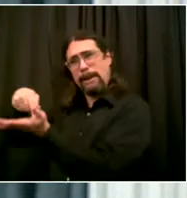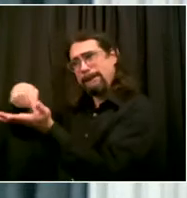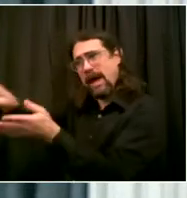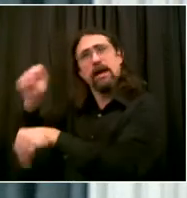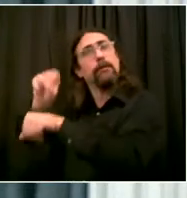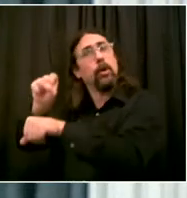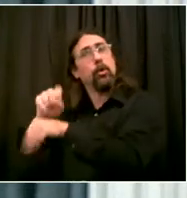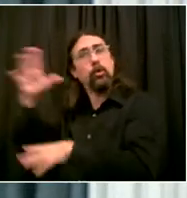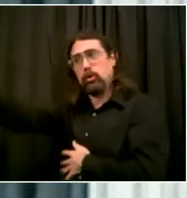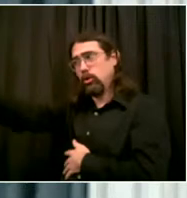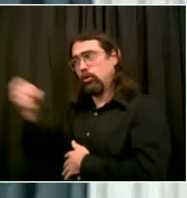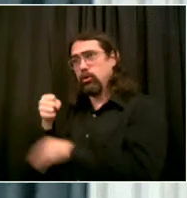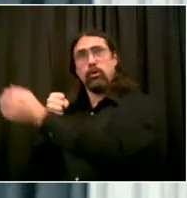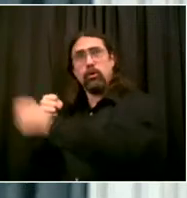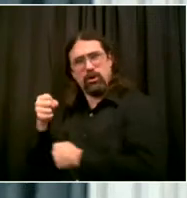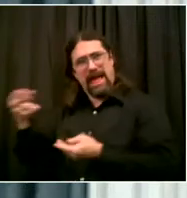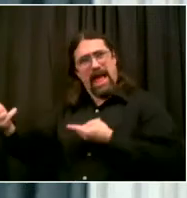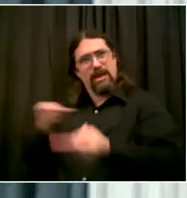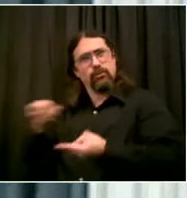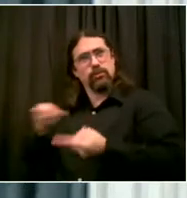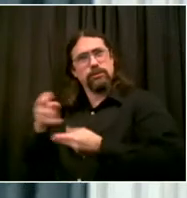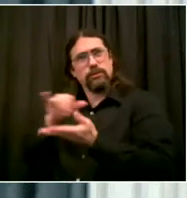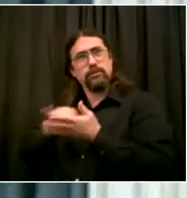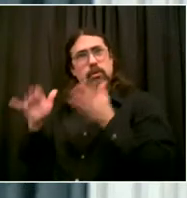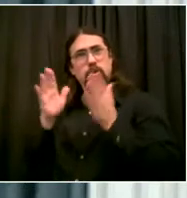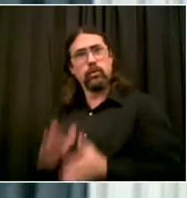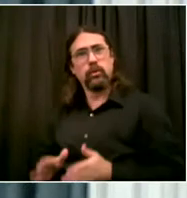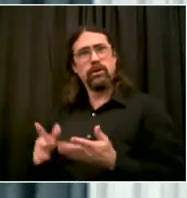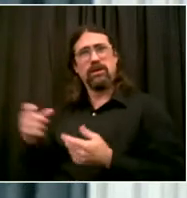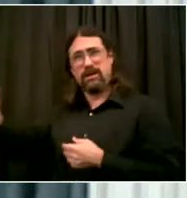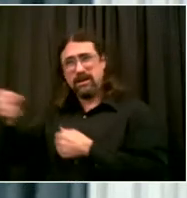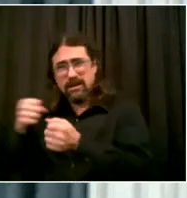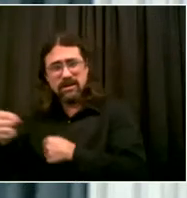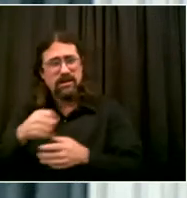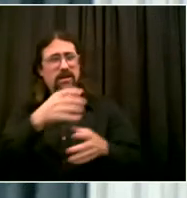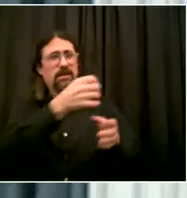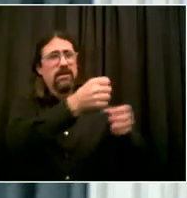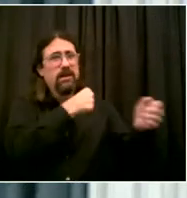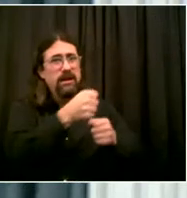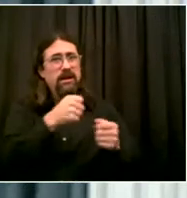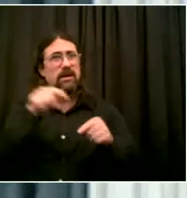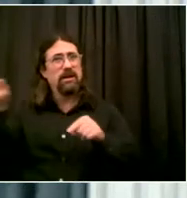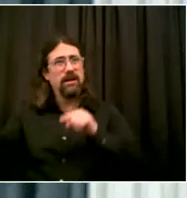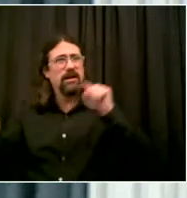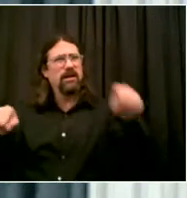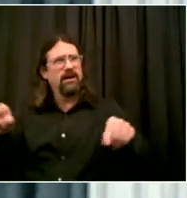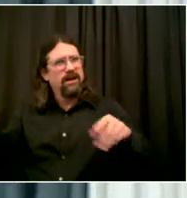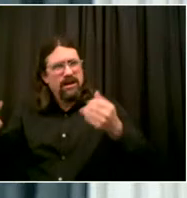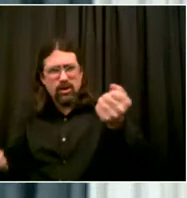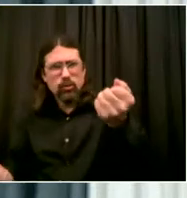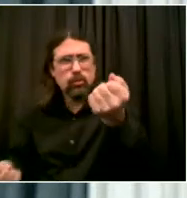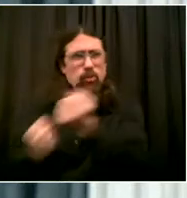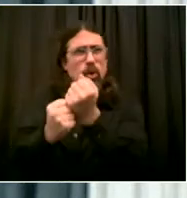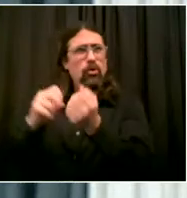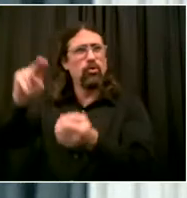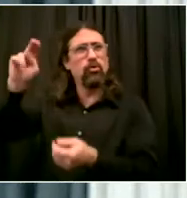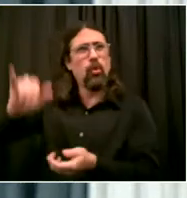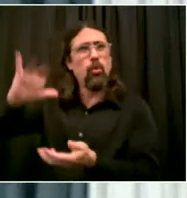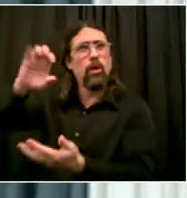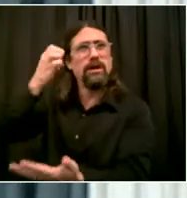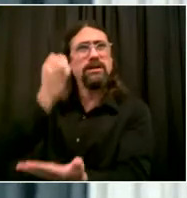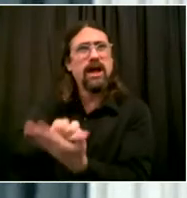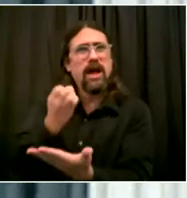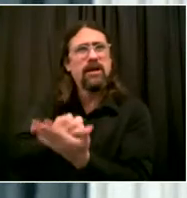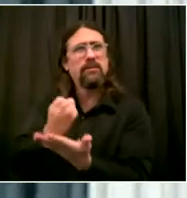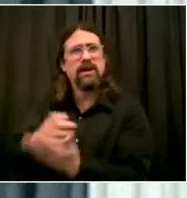our small businesses to get the resource they need to really advance their dreams, but also reach their potential and really bring our city